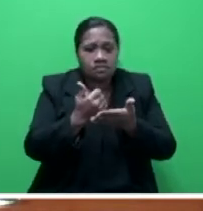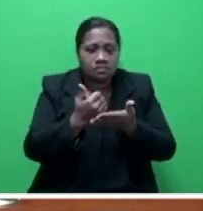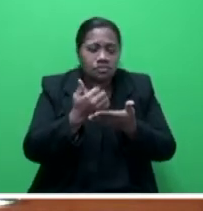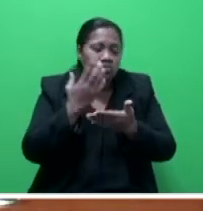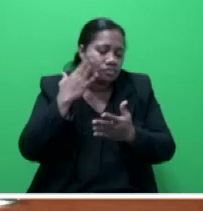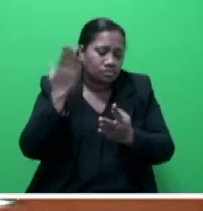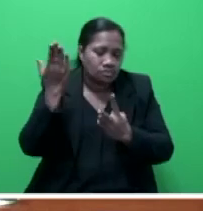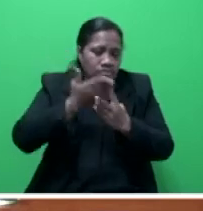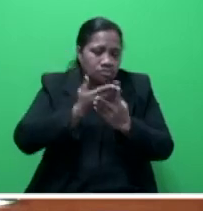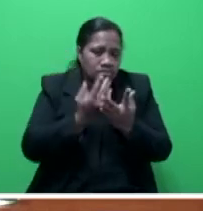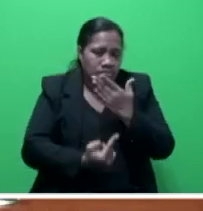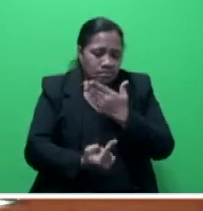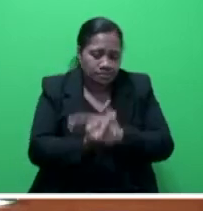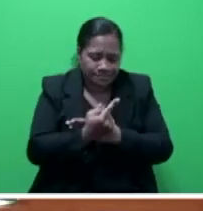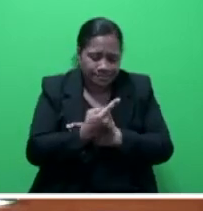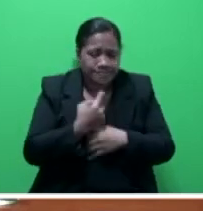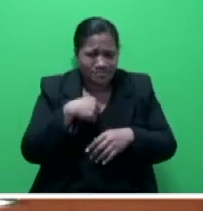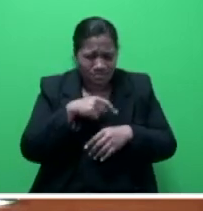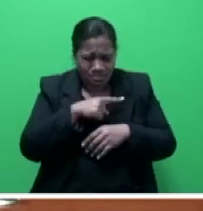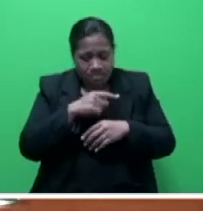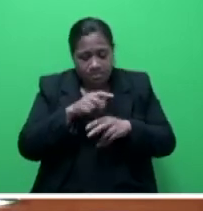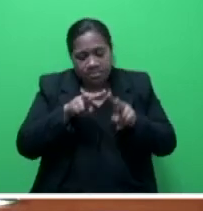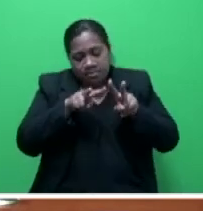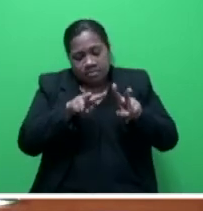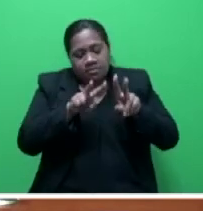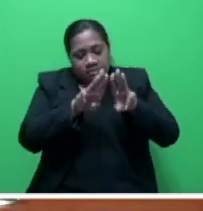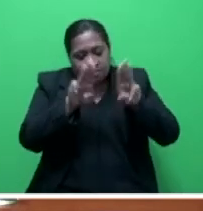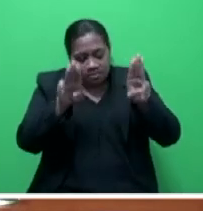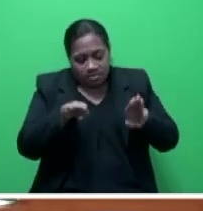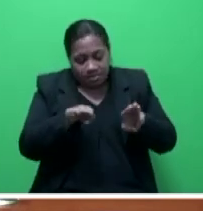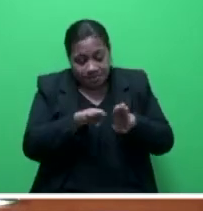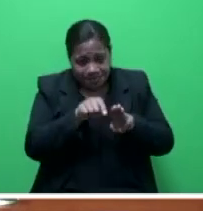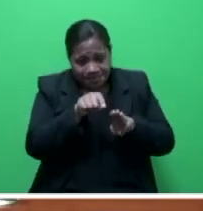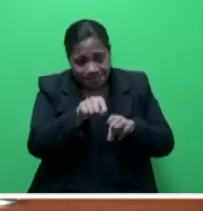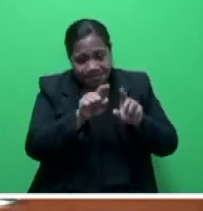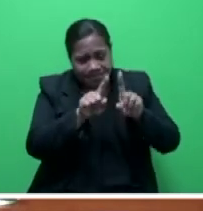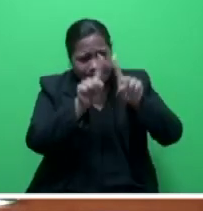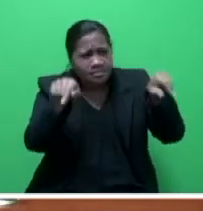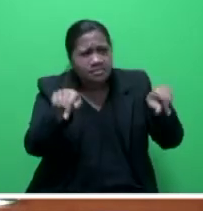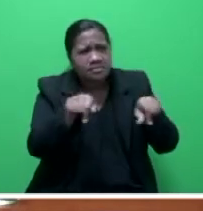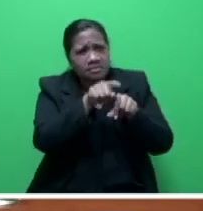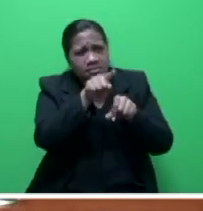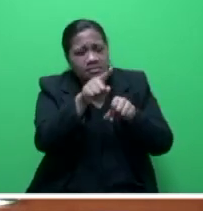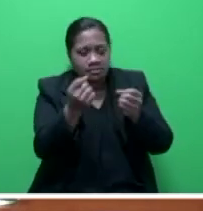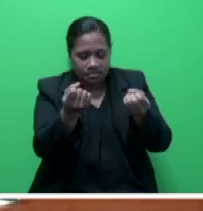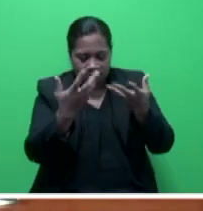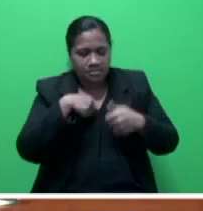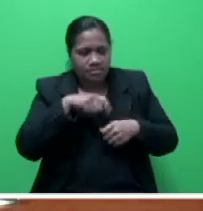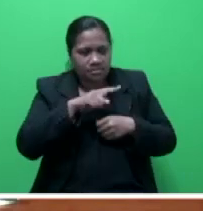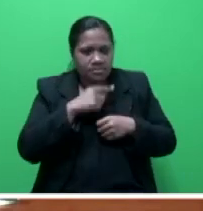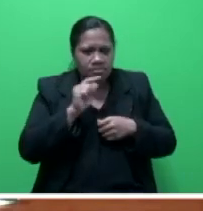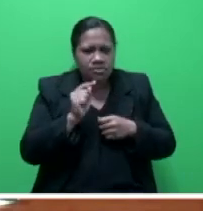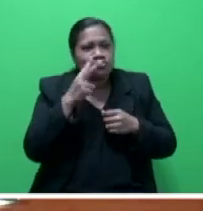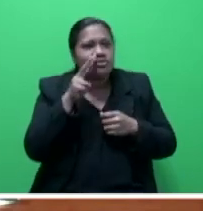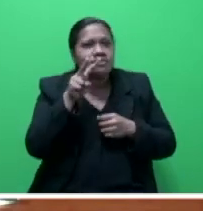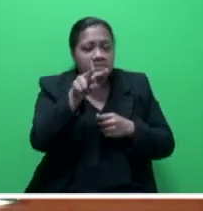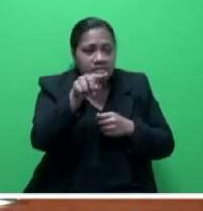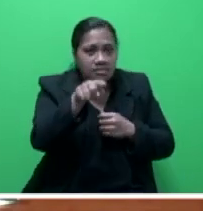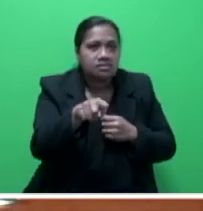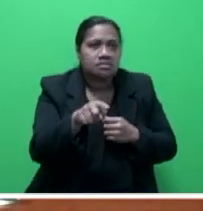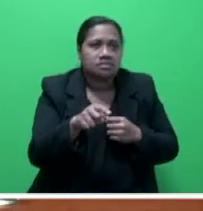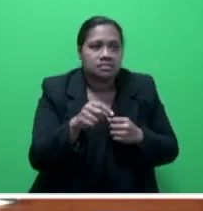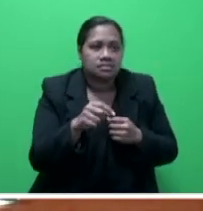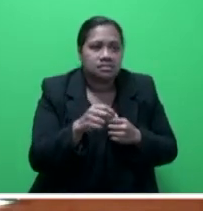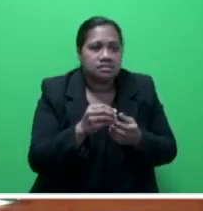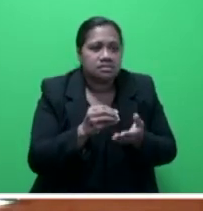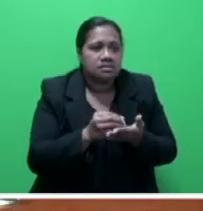because by looking at the maps, by looking at the projections on the screen, it provided us a bird's eye view on the distribution of the